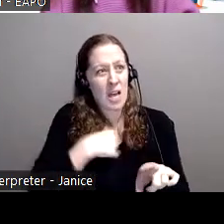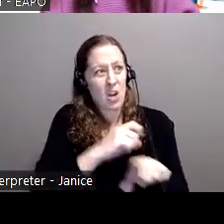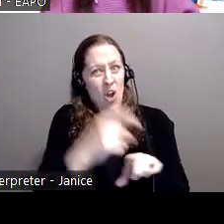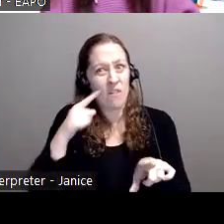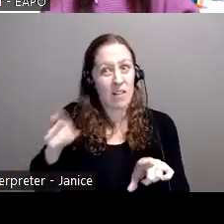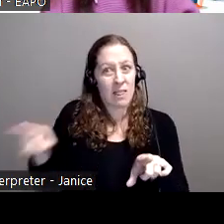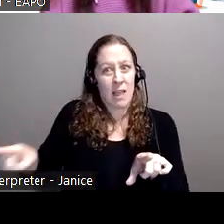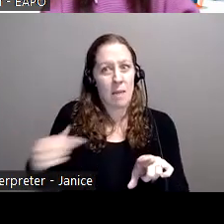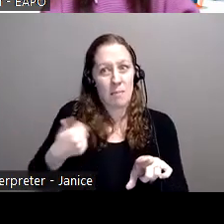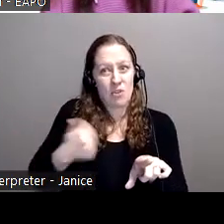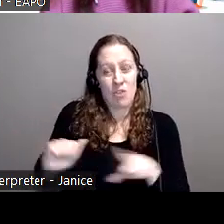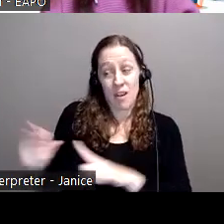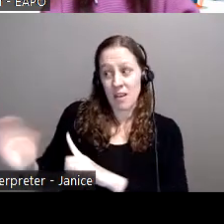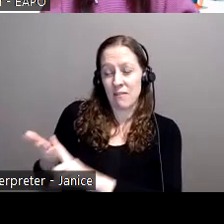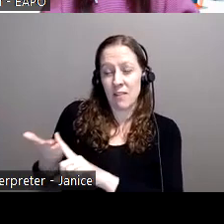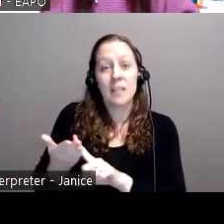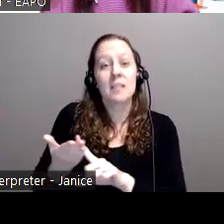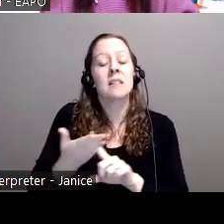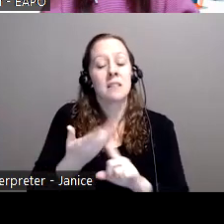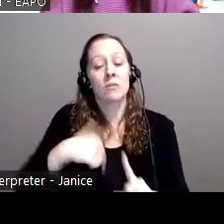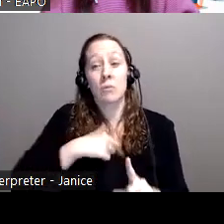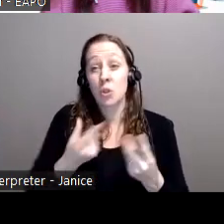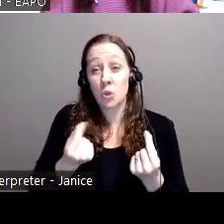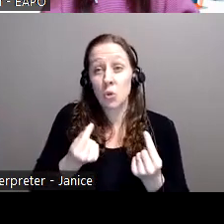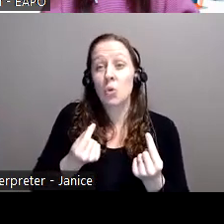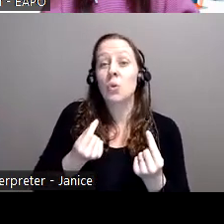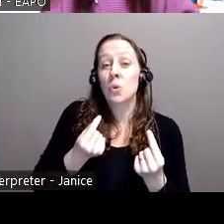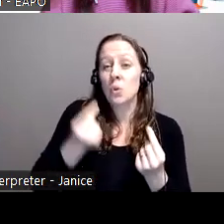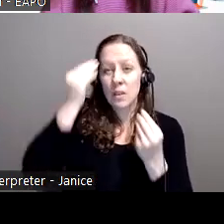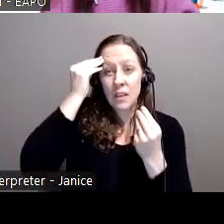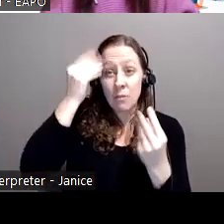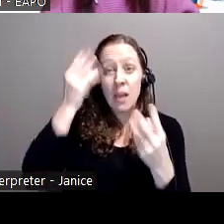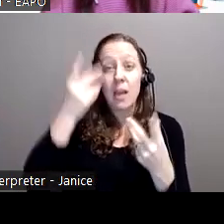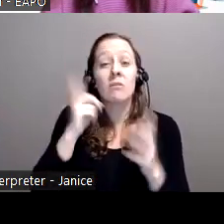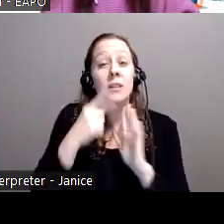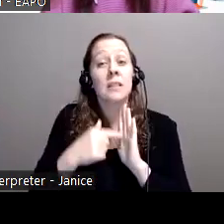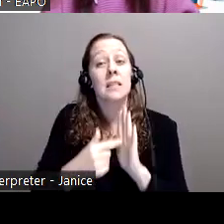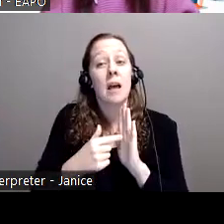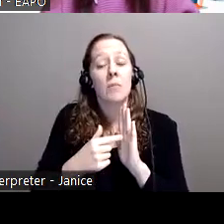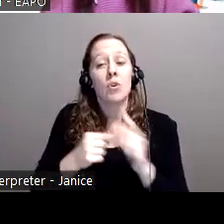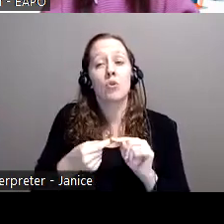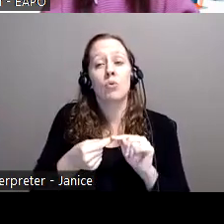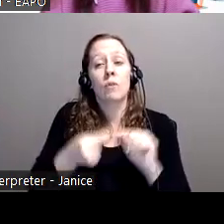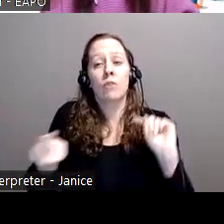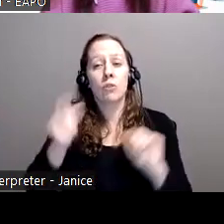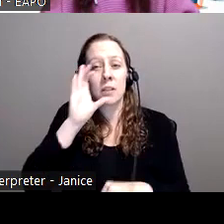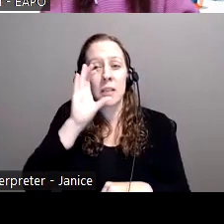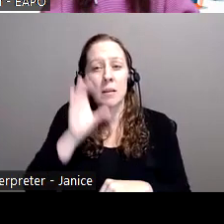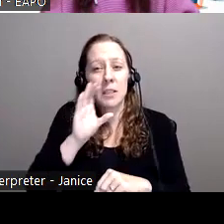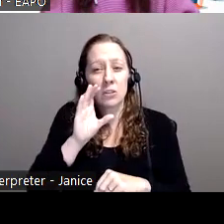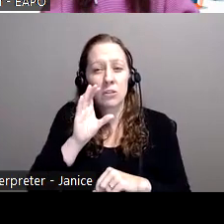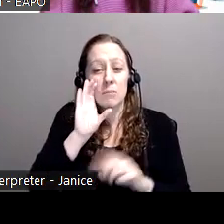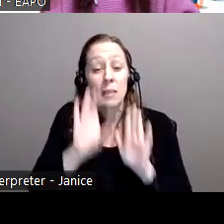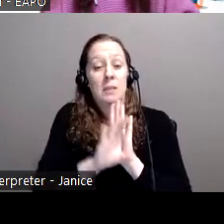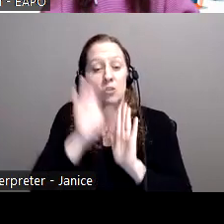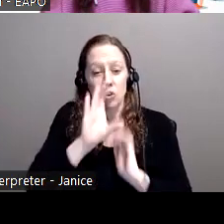you know, trying to convince, can give, provide resources to do a reverse image search. Um, because in a lot of cases, you know, sick and through